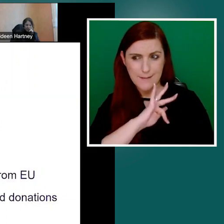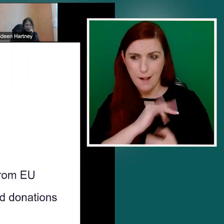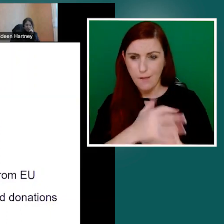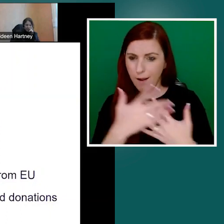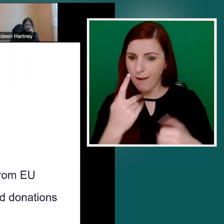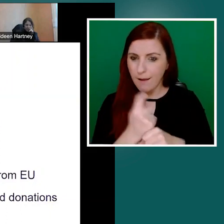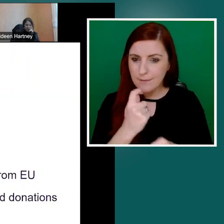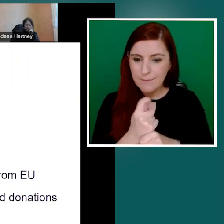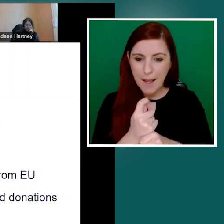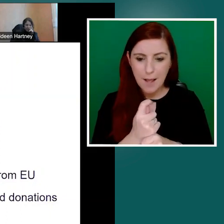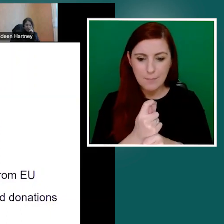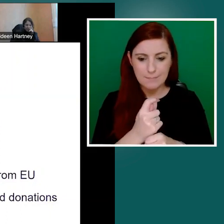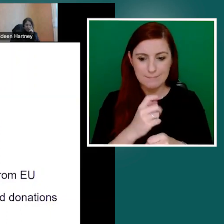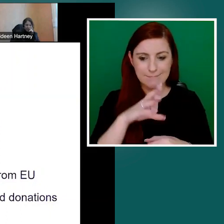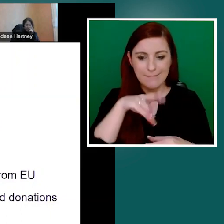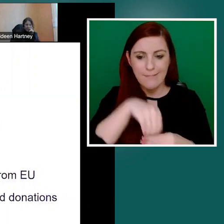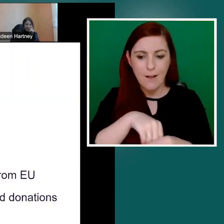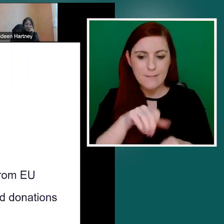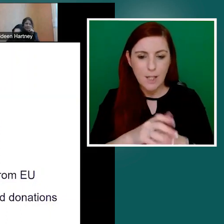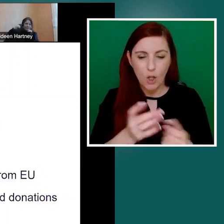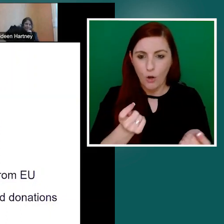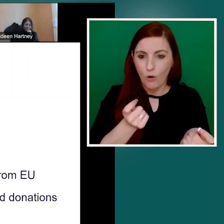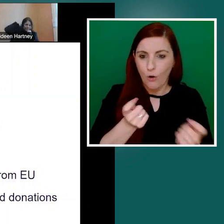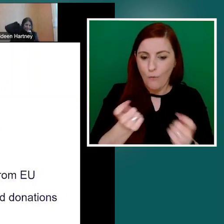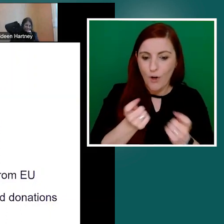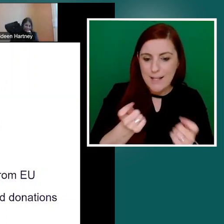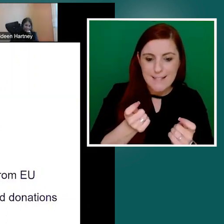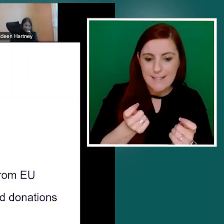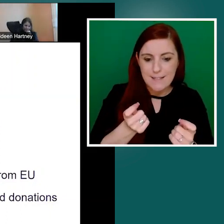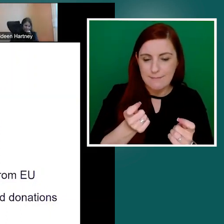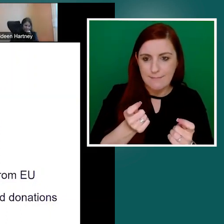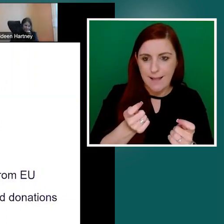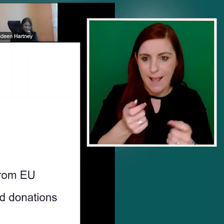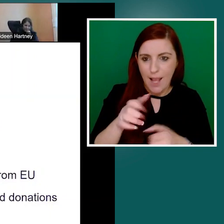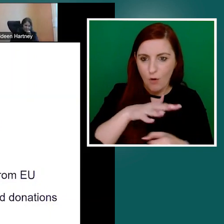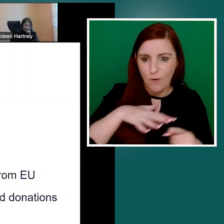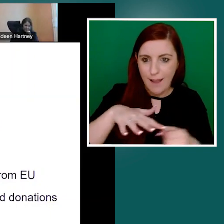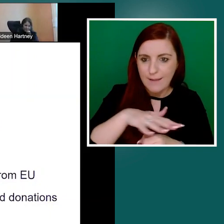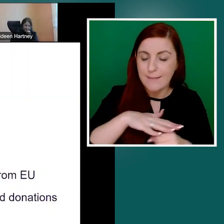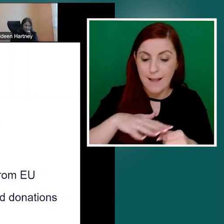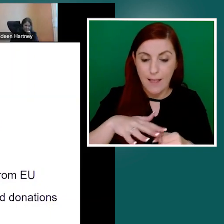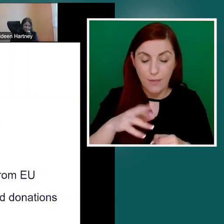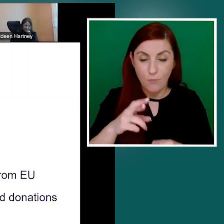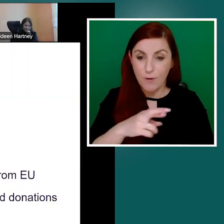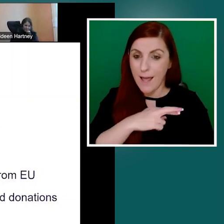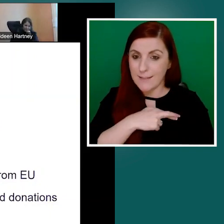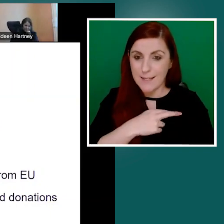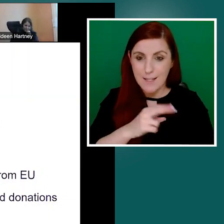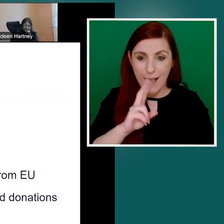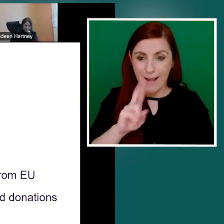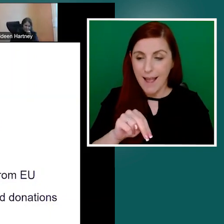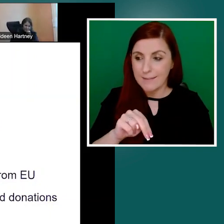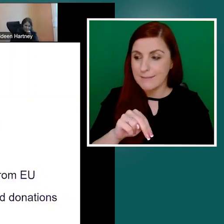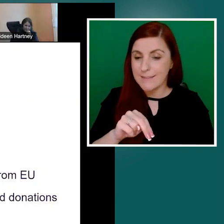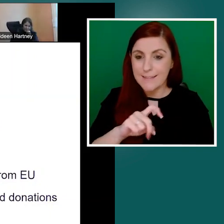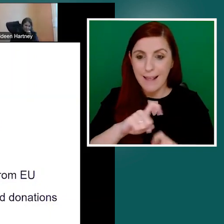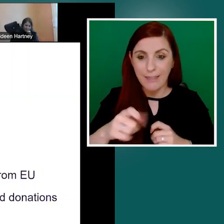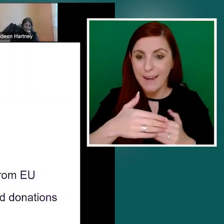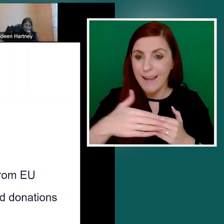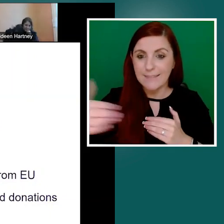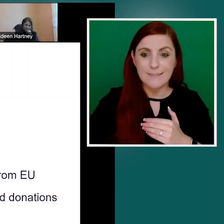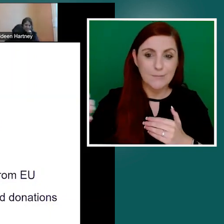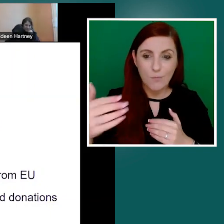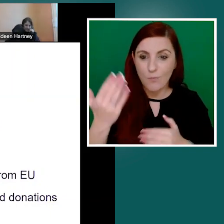spend the rest of this presentation talking about, you know, do we need all that really complicated language? And the regulators will tell us so.